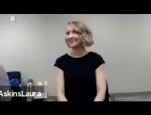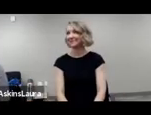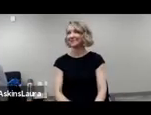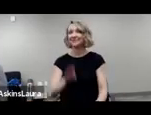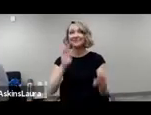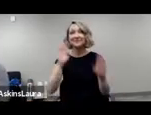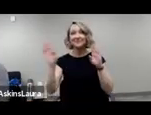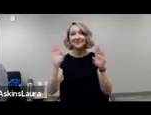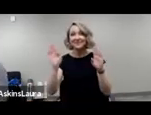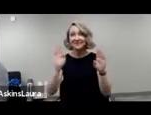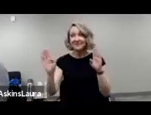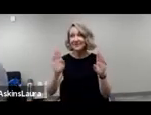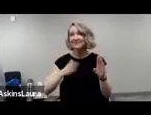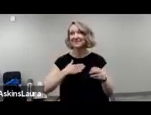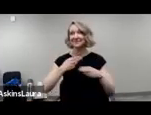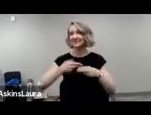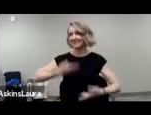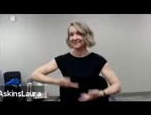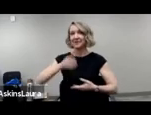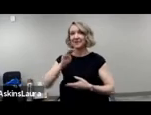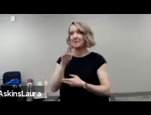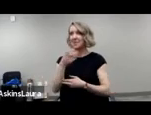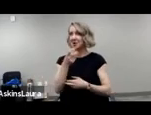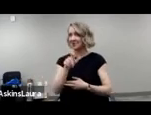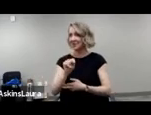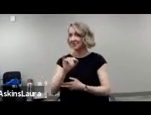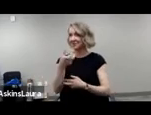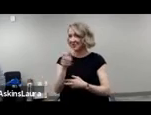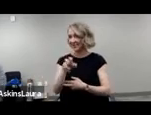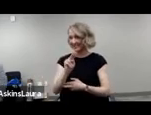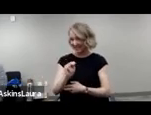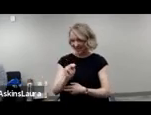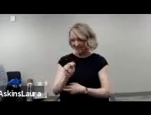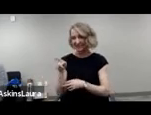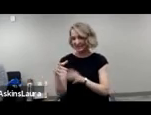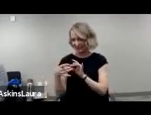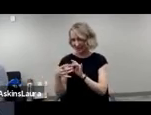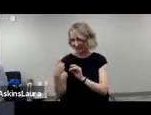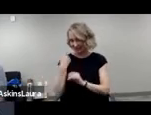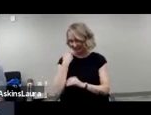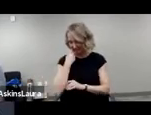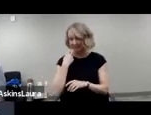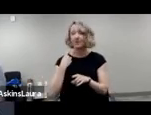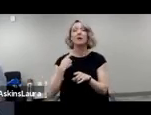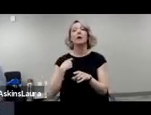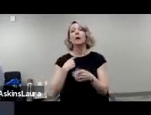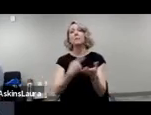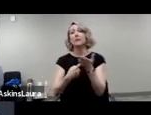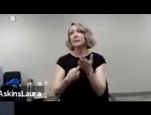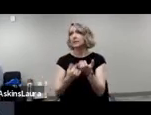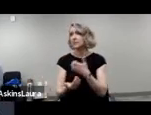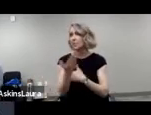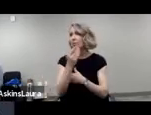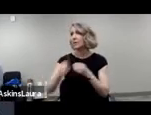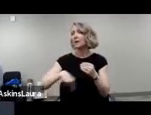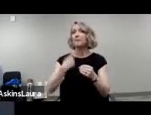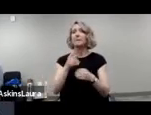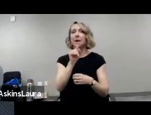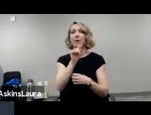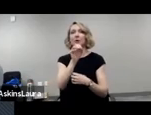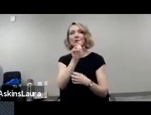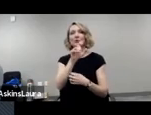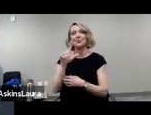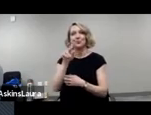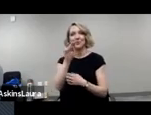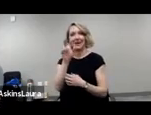Hello everyone. I'm Margaret Johnson, as Selwyn pointed out, and I'm going to talk this morning about a toolkit